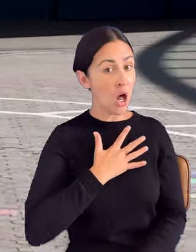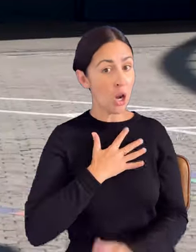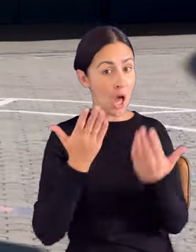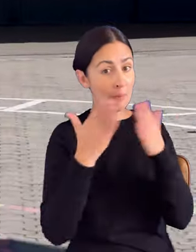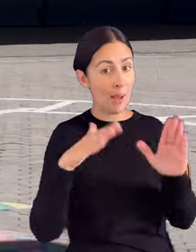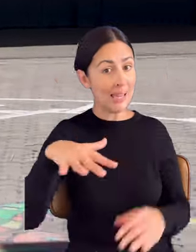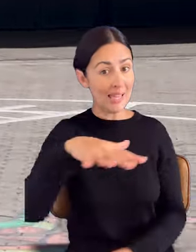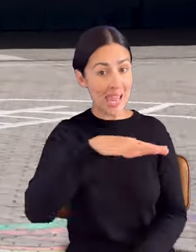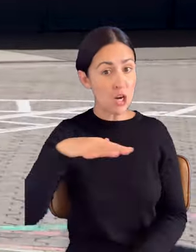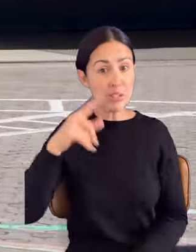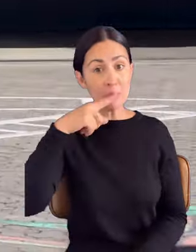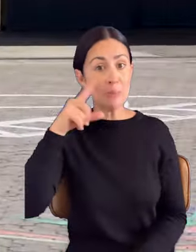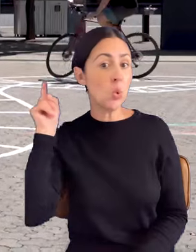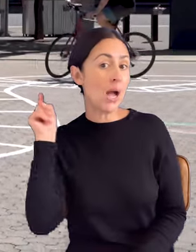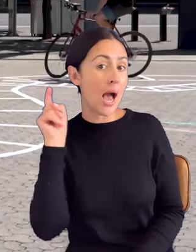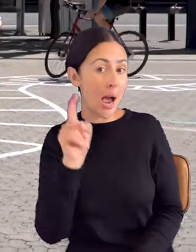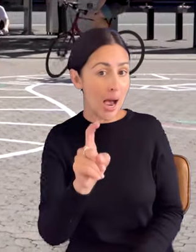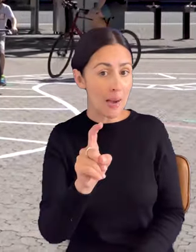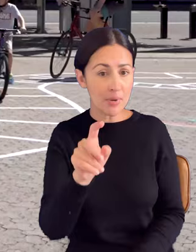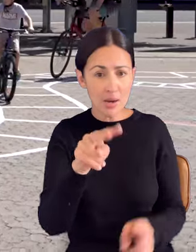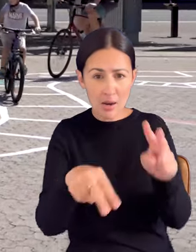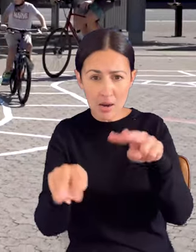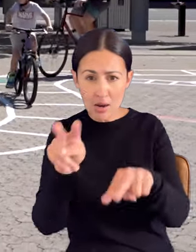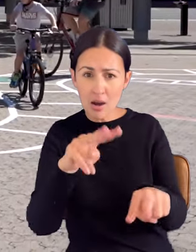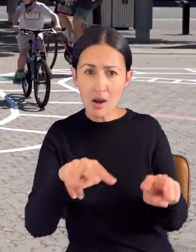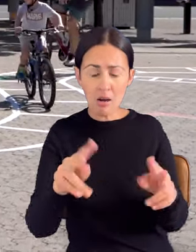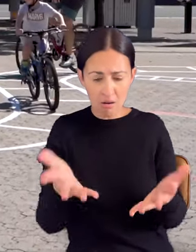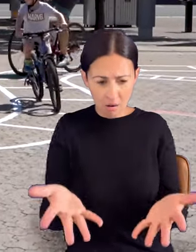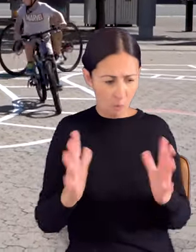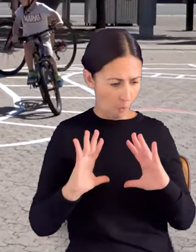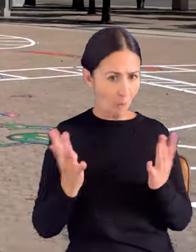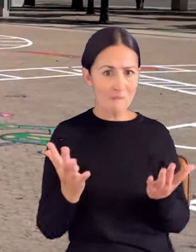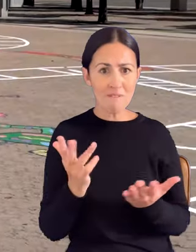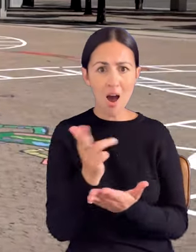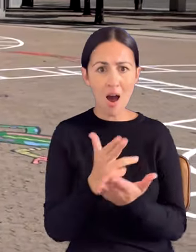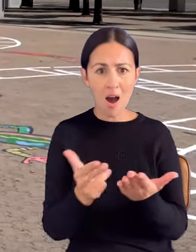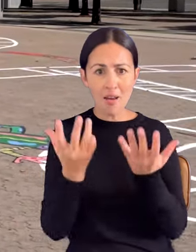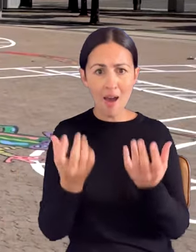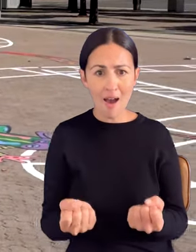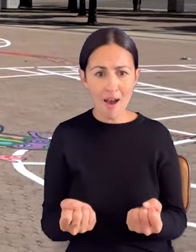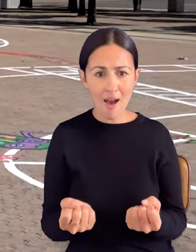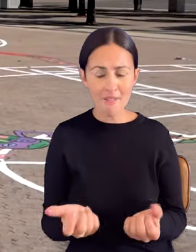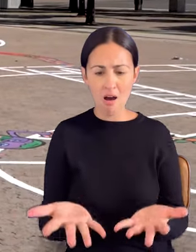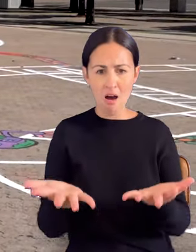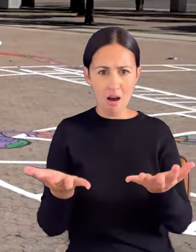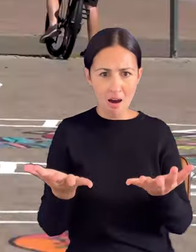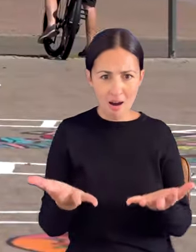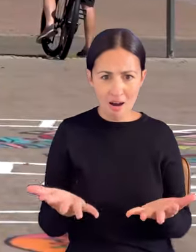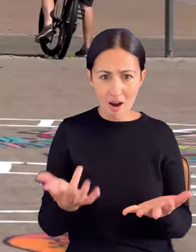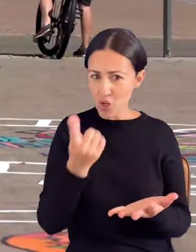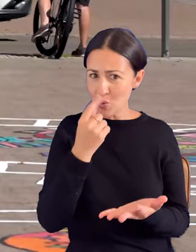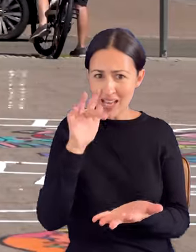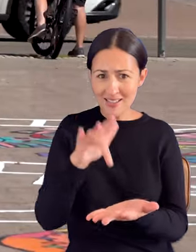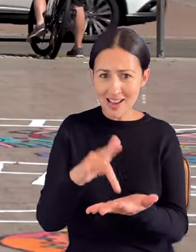come across the artwork without intentionally coming in for an art experience. And when they encounter this artwork, it will